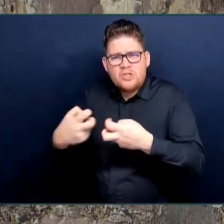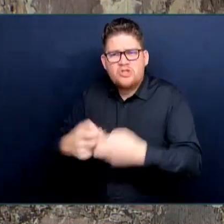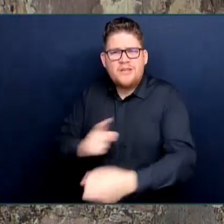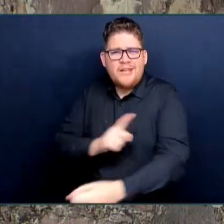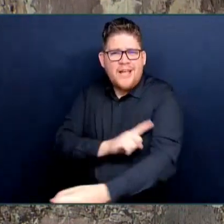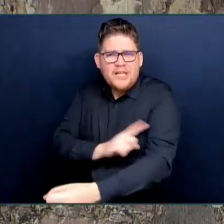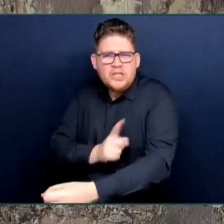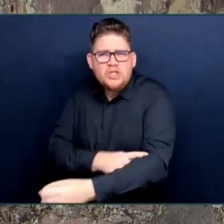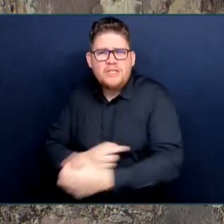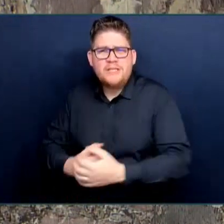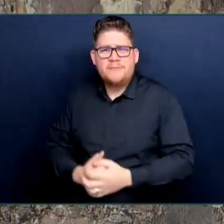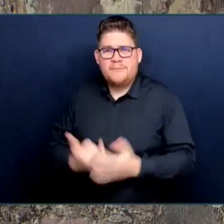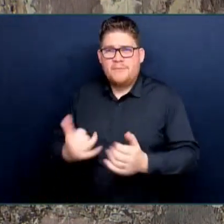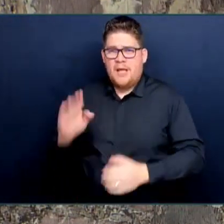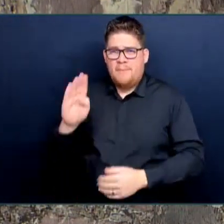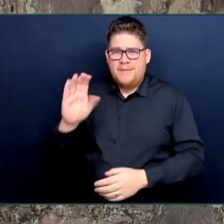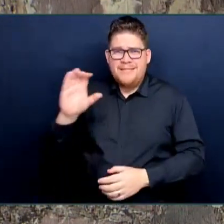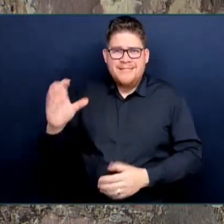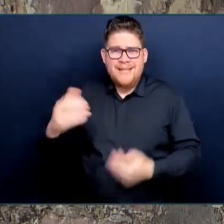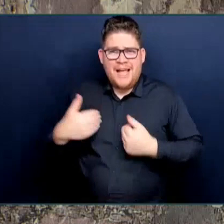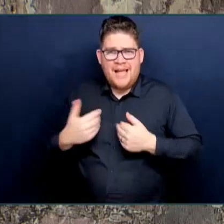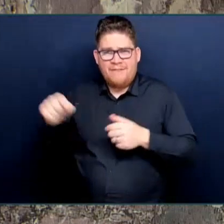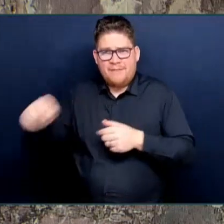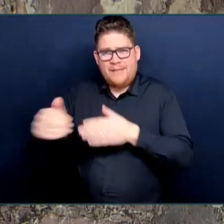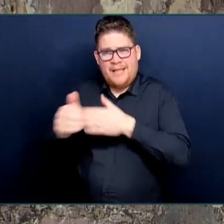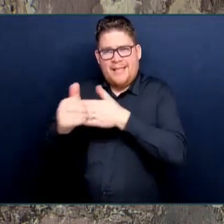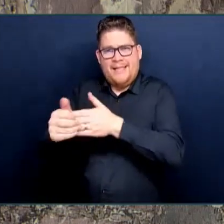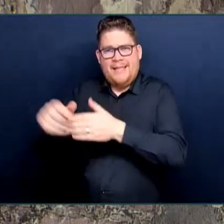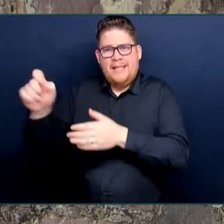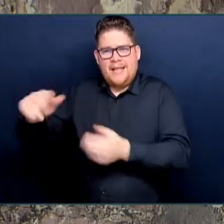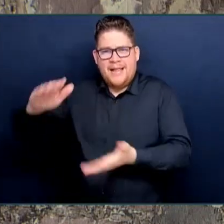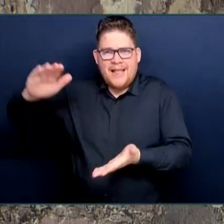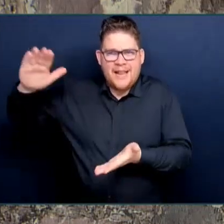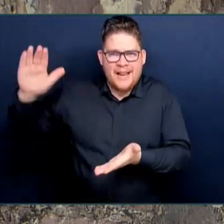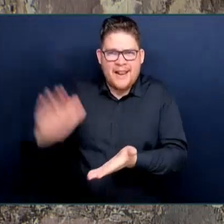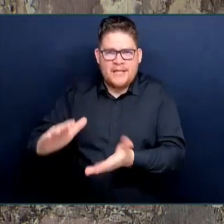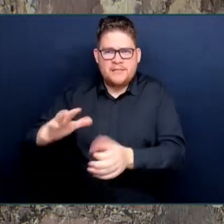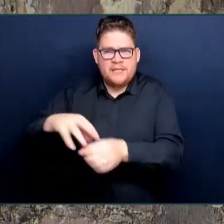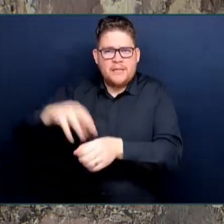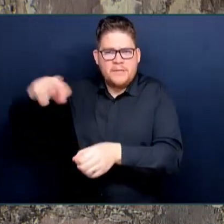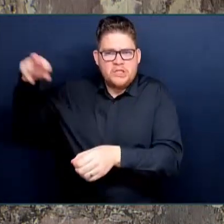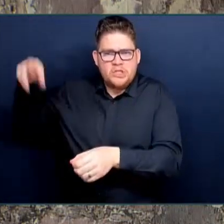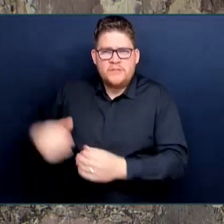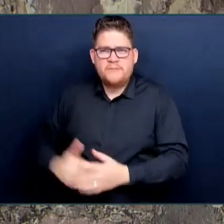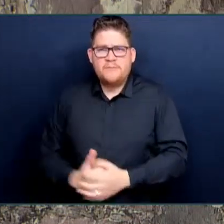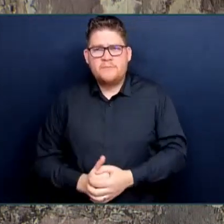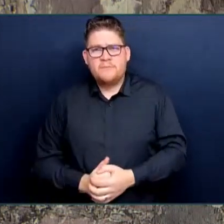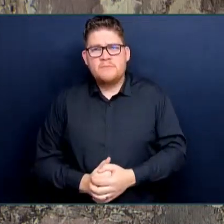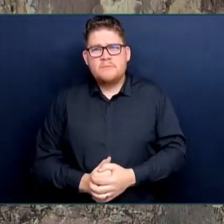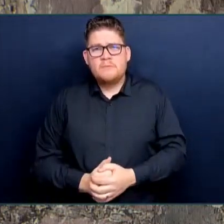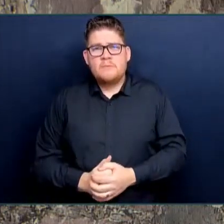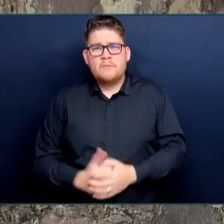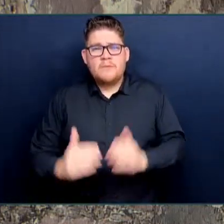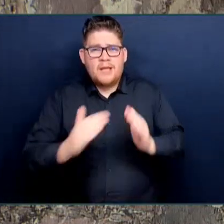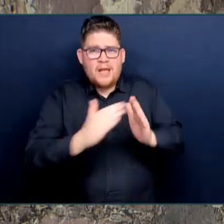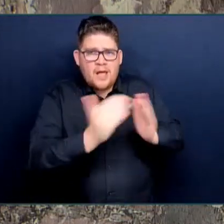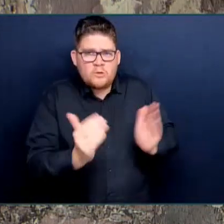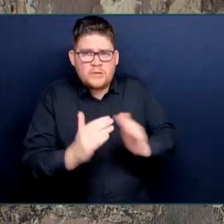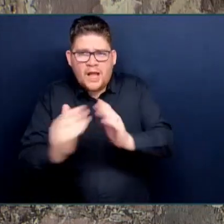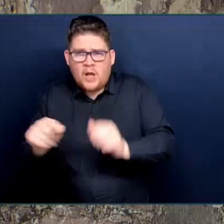reduce emissions by electrifying people's homes, switching from fuels that contribute to climate change, but also industry,